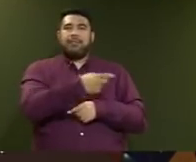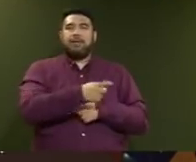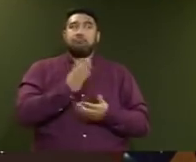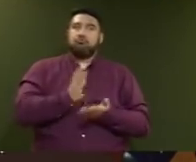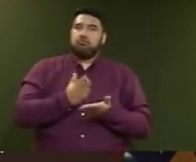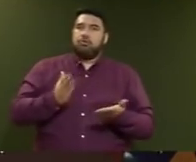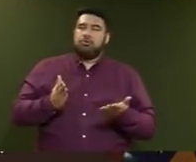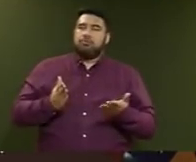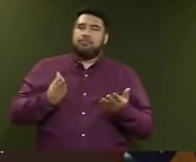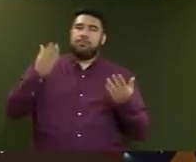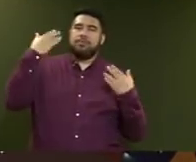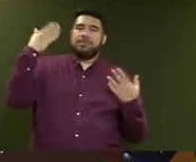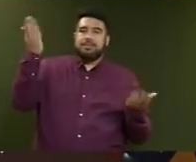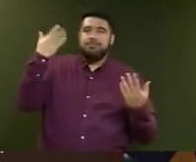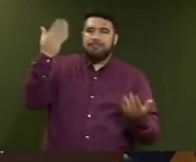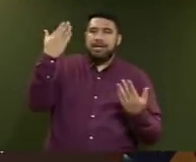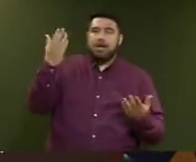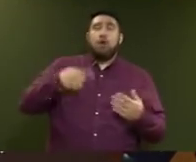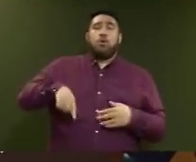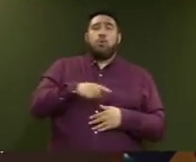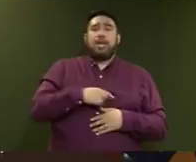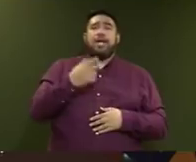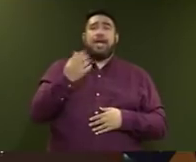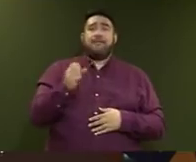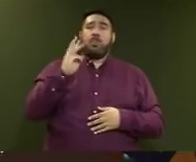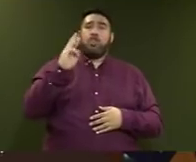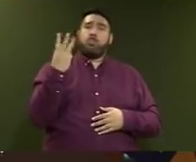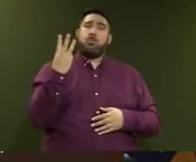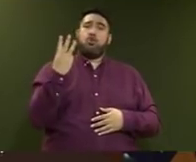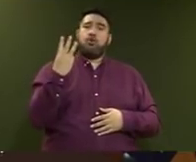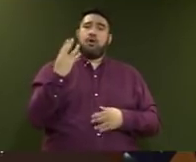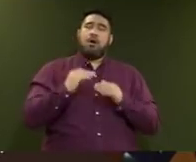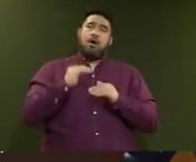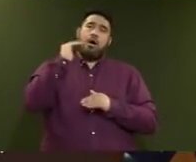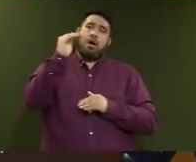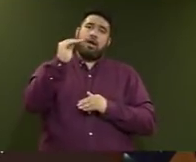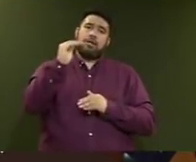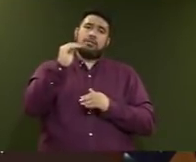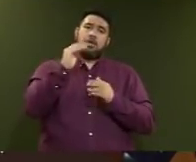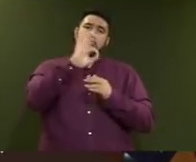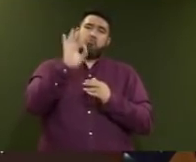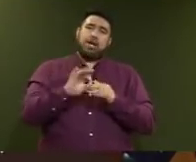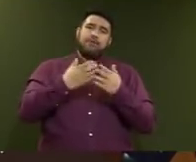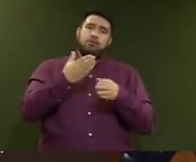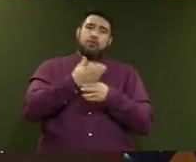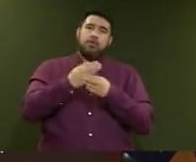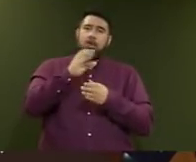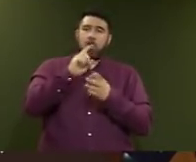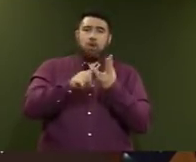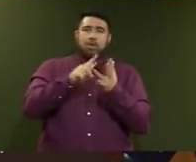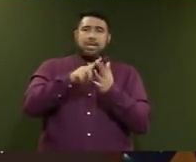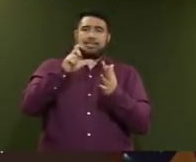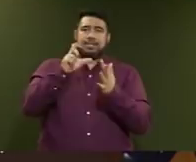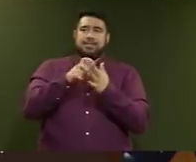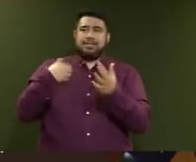Speaker, we have the third highest rate of employment in the OECD. We have